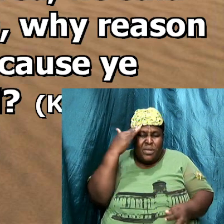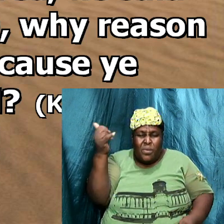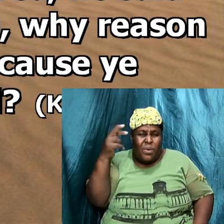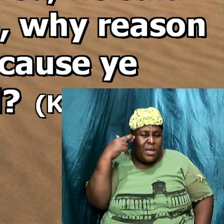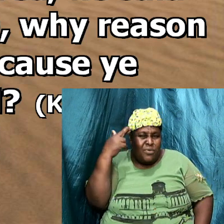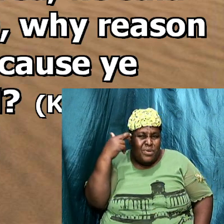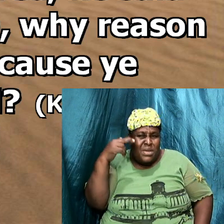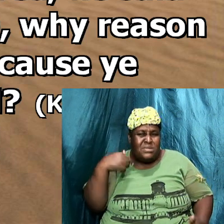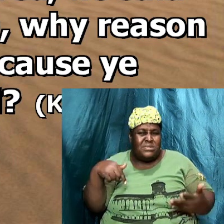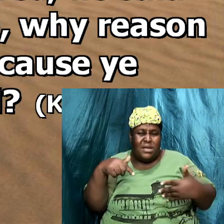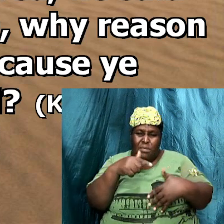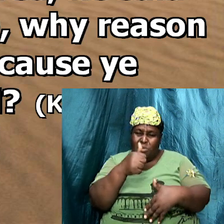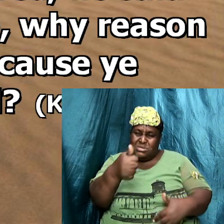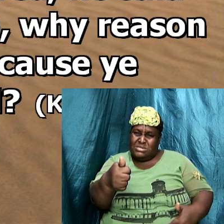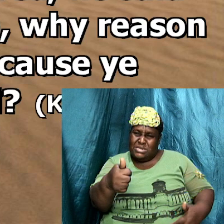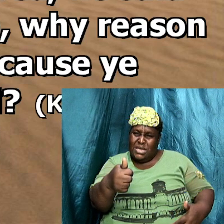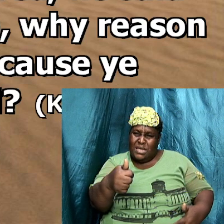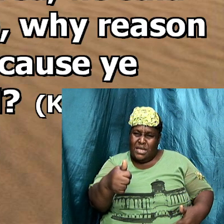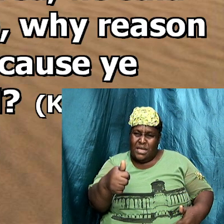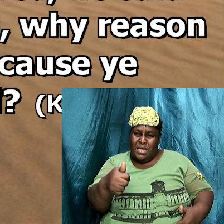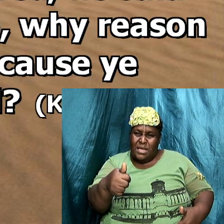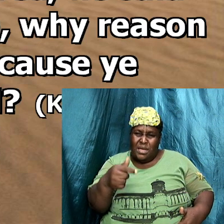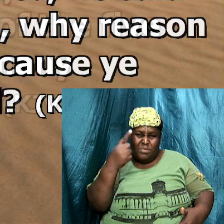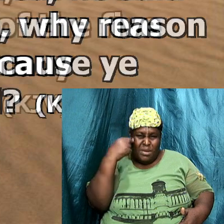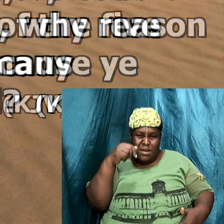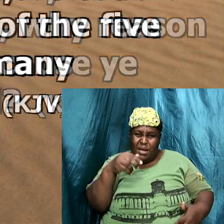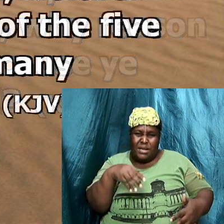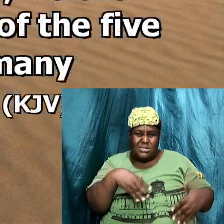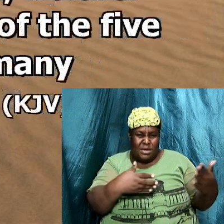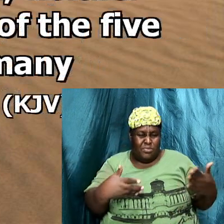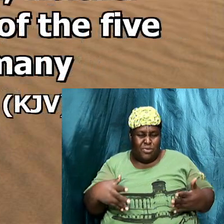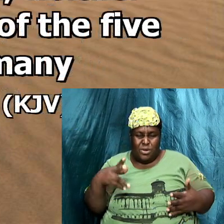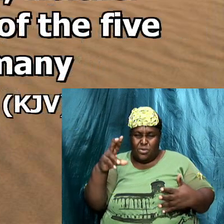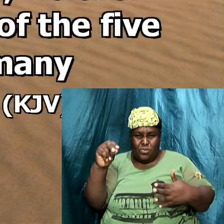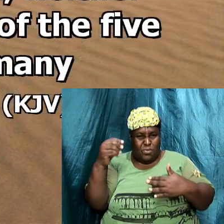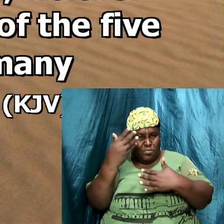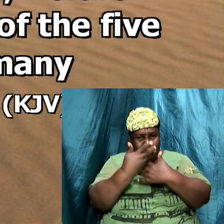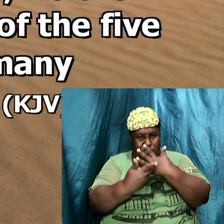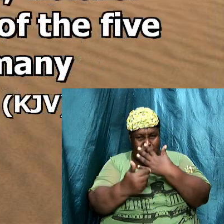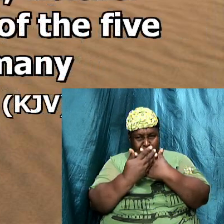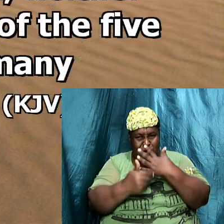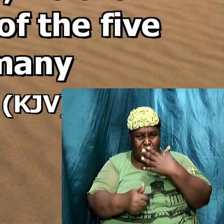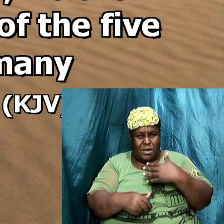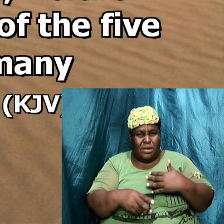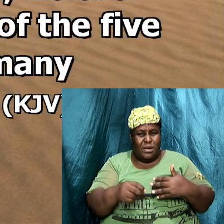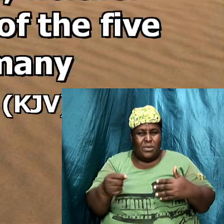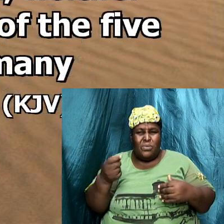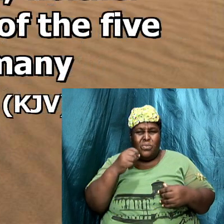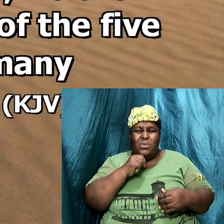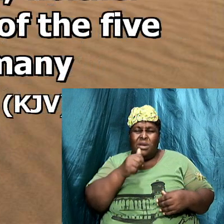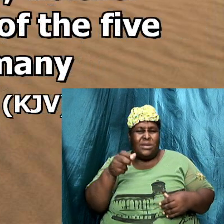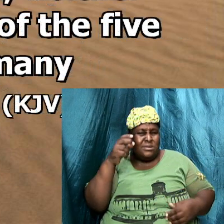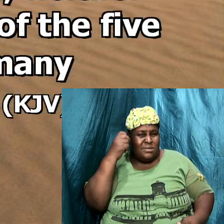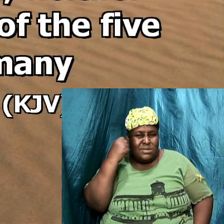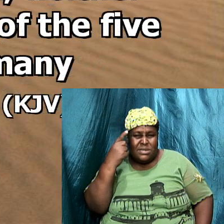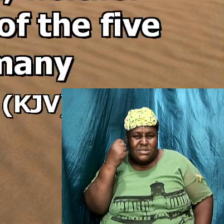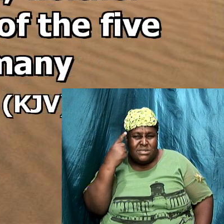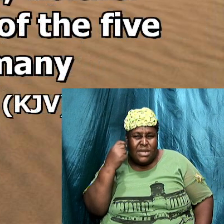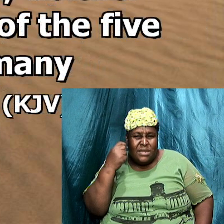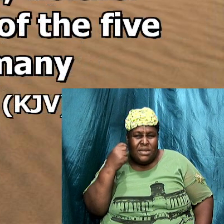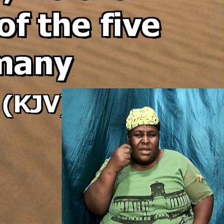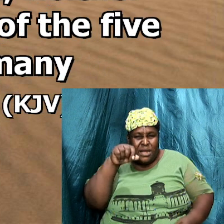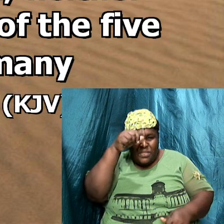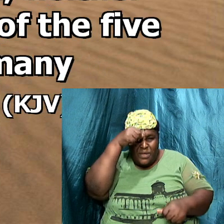among yourselves because he have brought no bread do he not understand neither